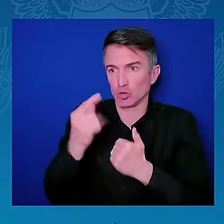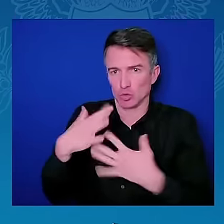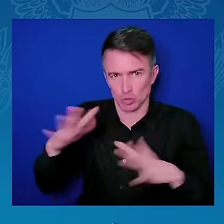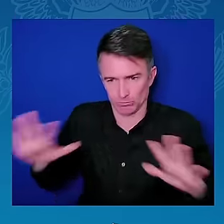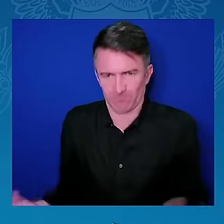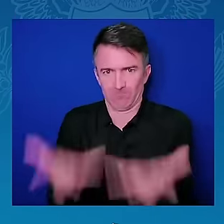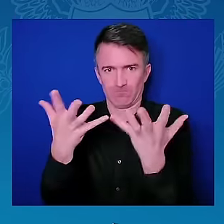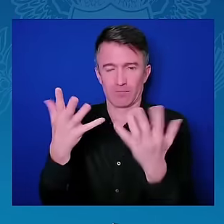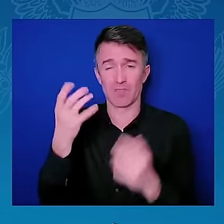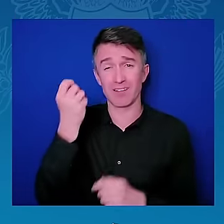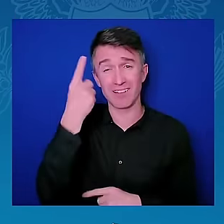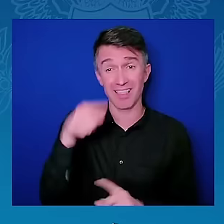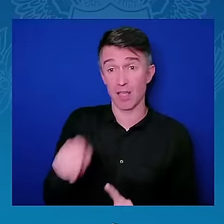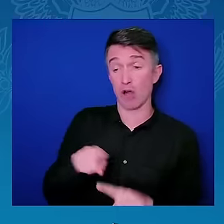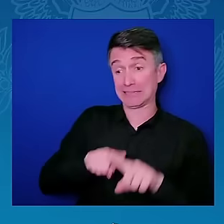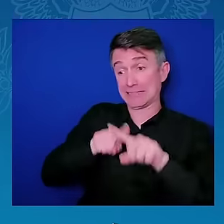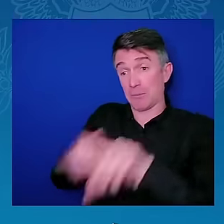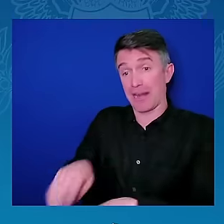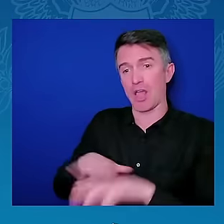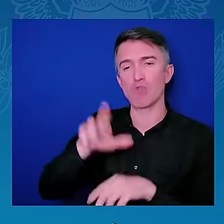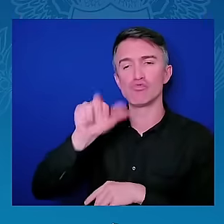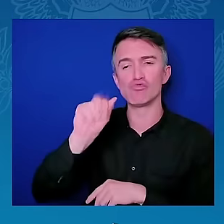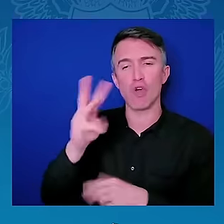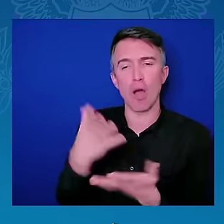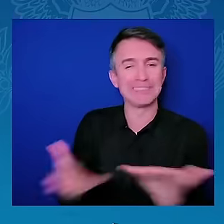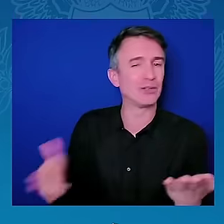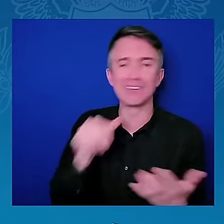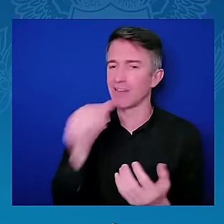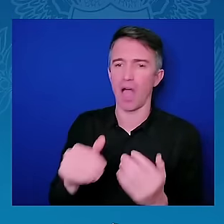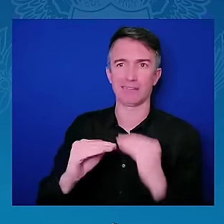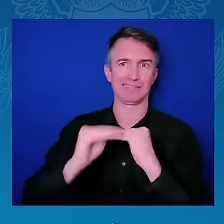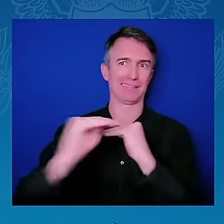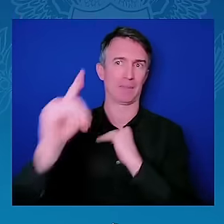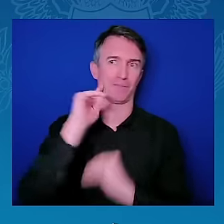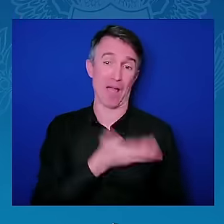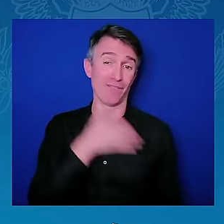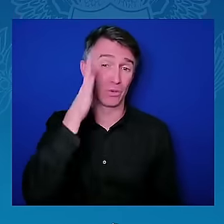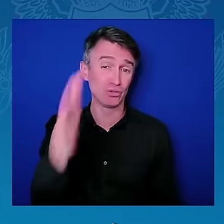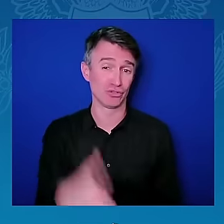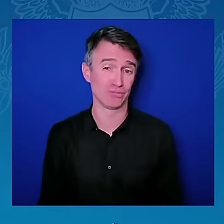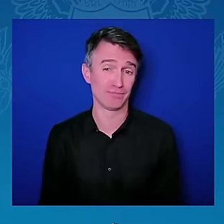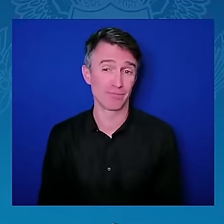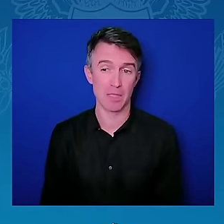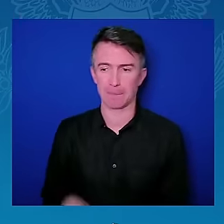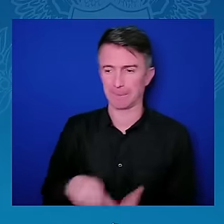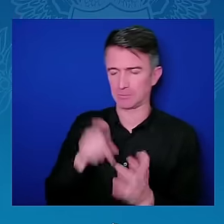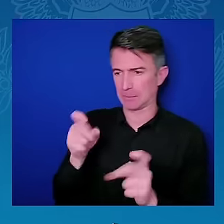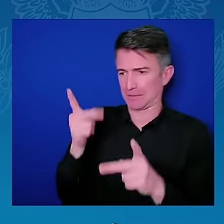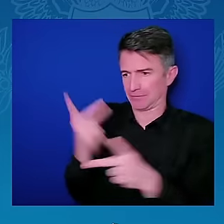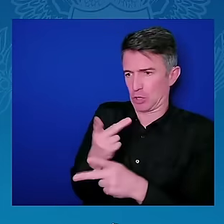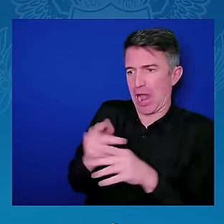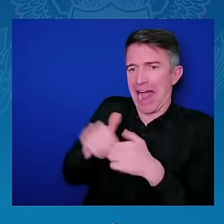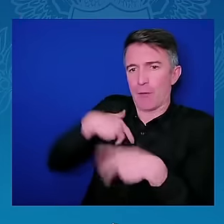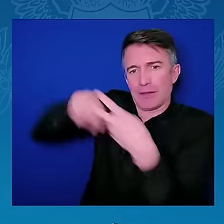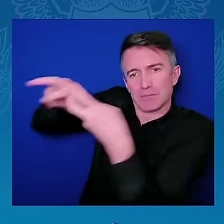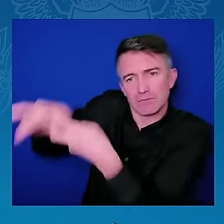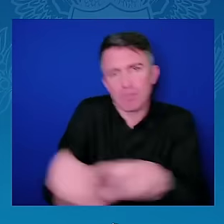private-public engagement is ultimate. That's right. It is necessary. right. I'll give you examples.